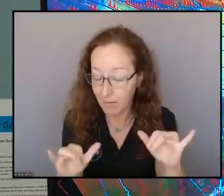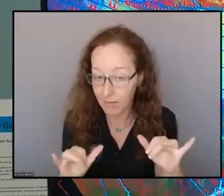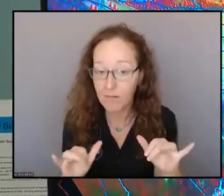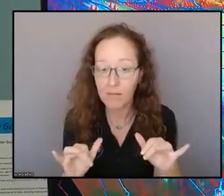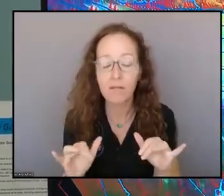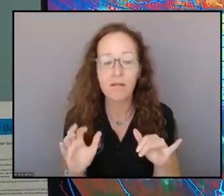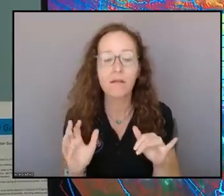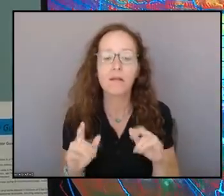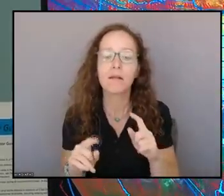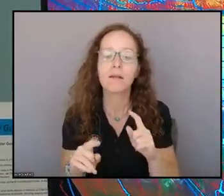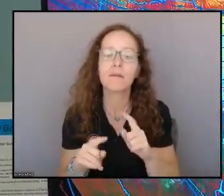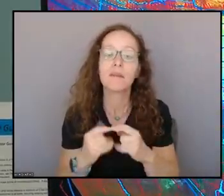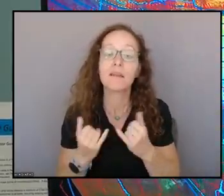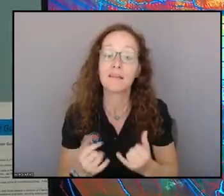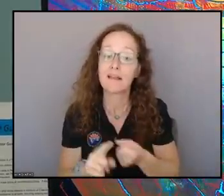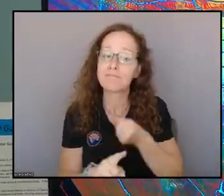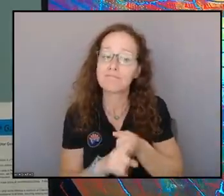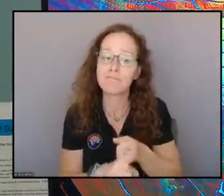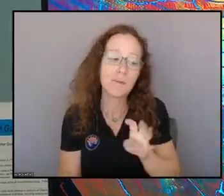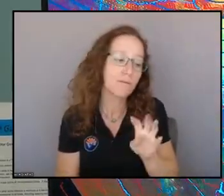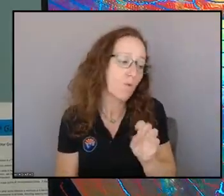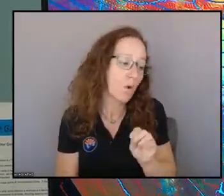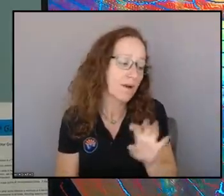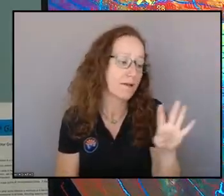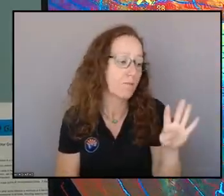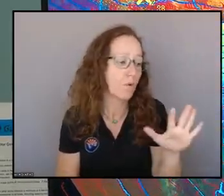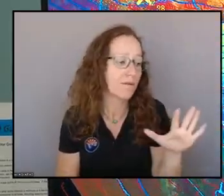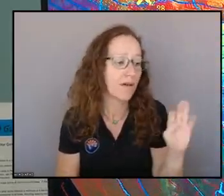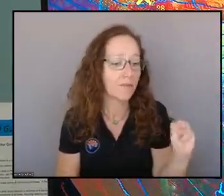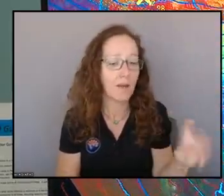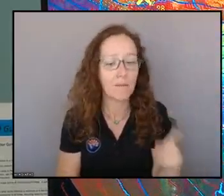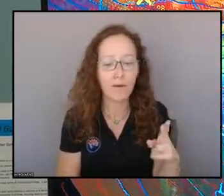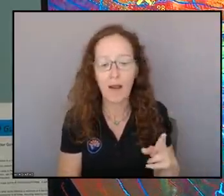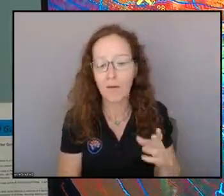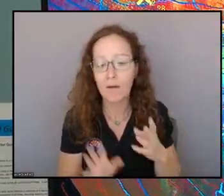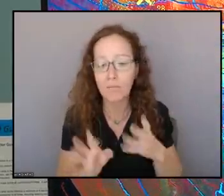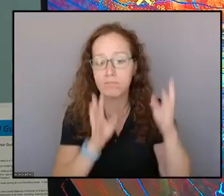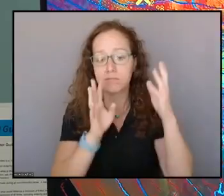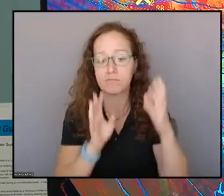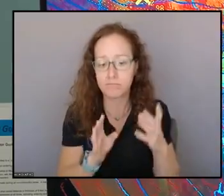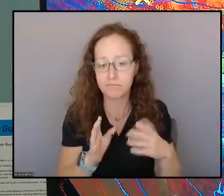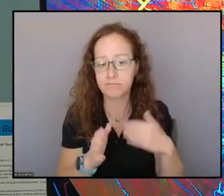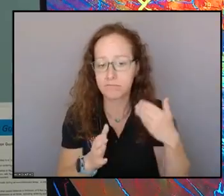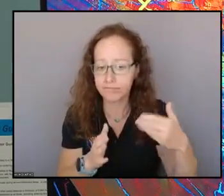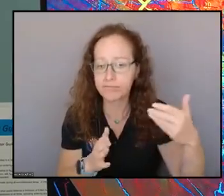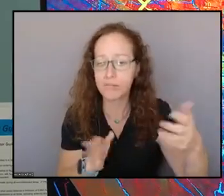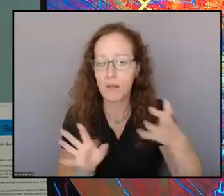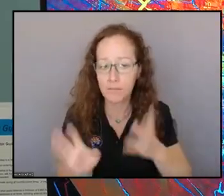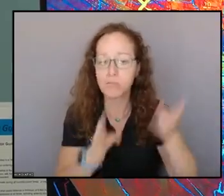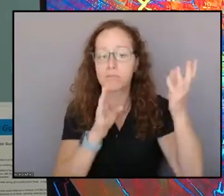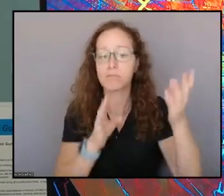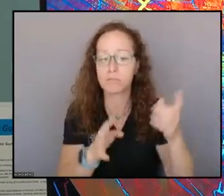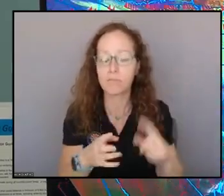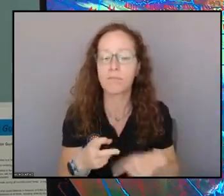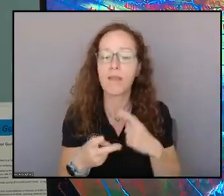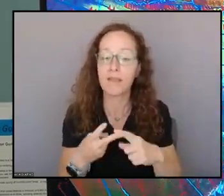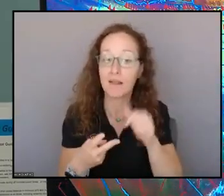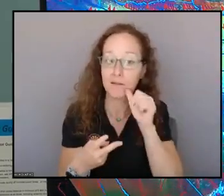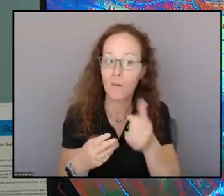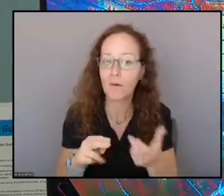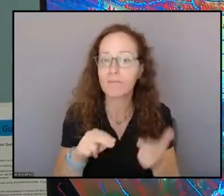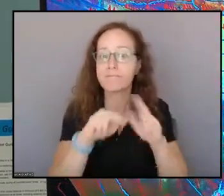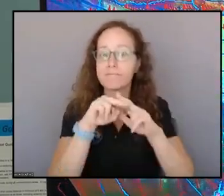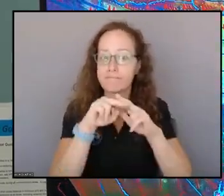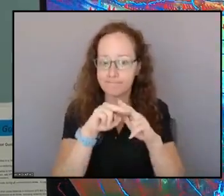40 to 45 mile an hour gust range, and then tomorrow, we'll see it step up a little bit into that